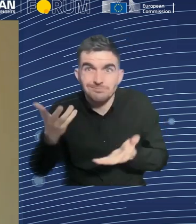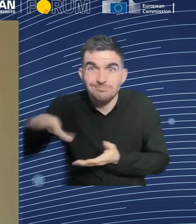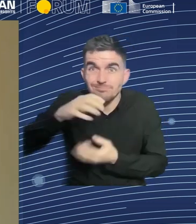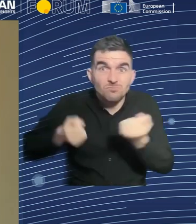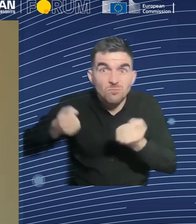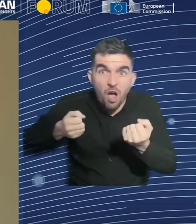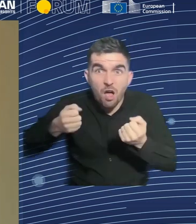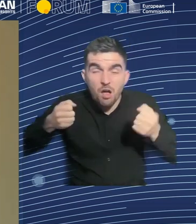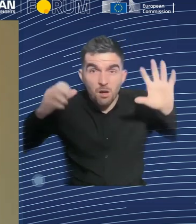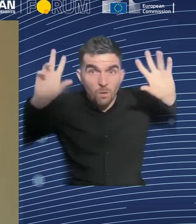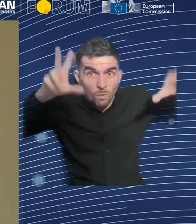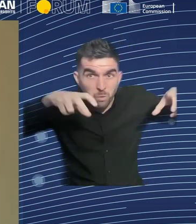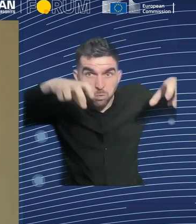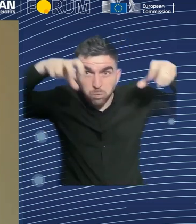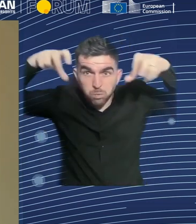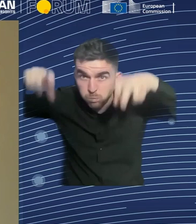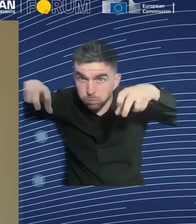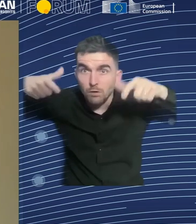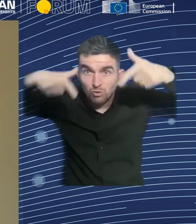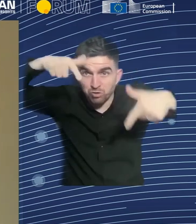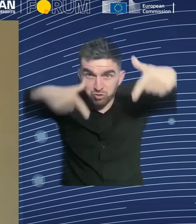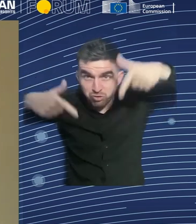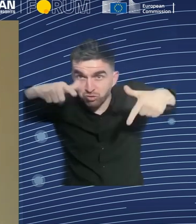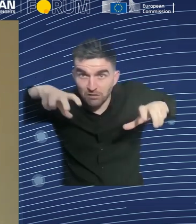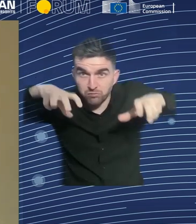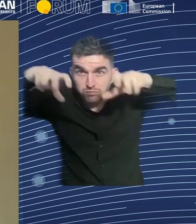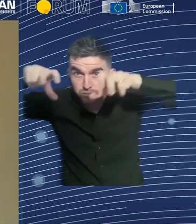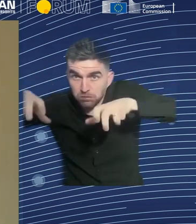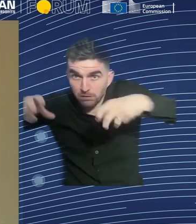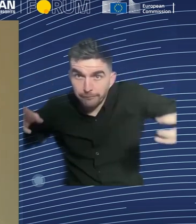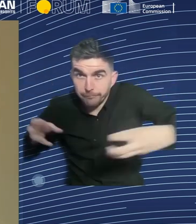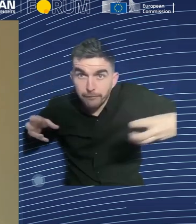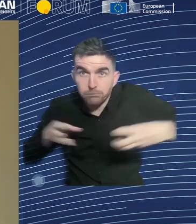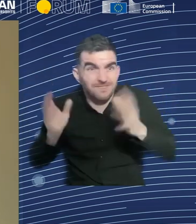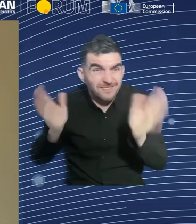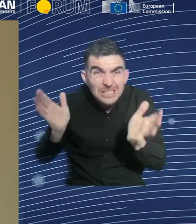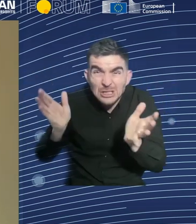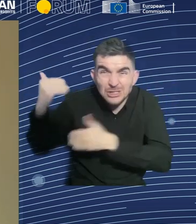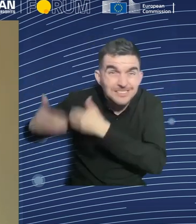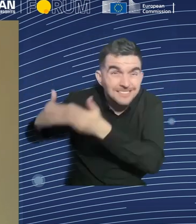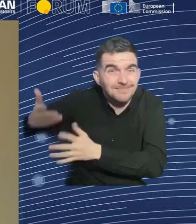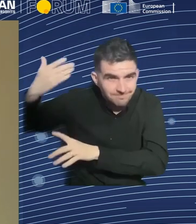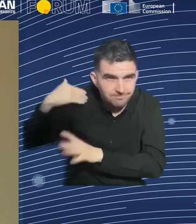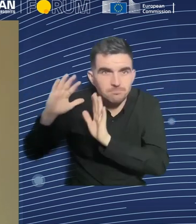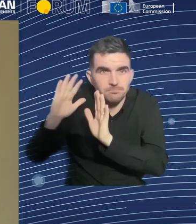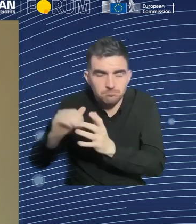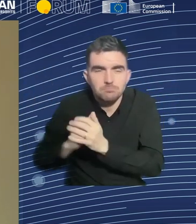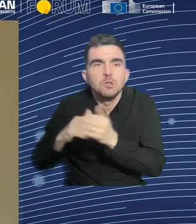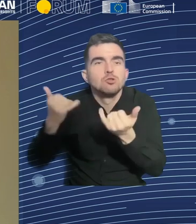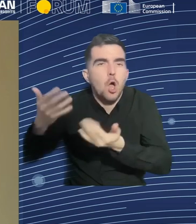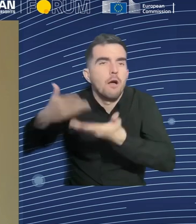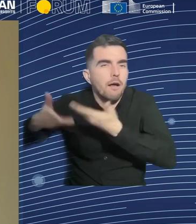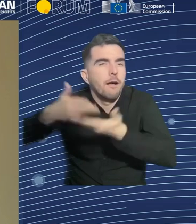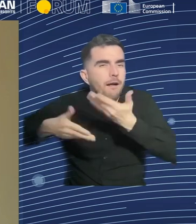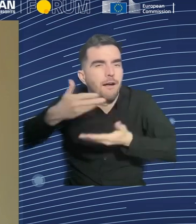But for systems that can operate successfully in, as it were, direct